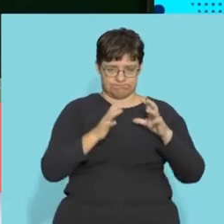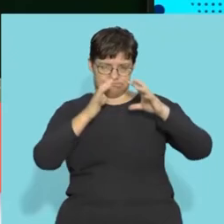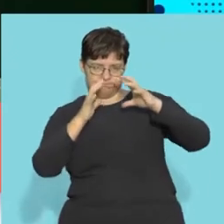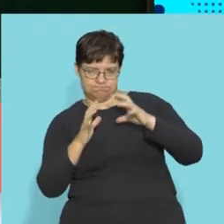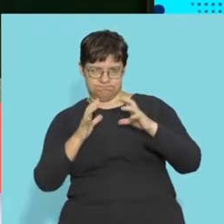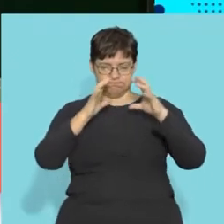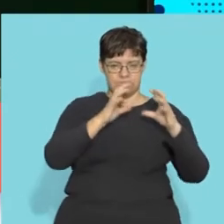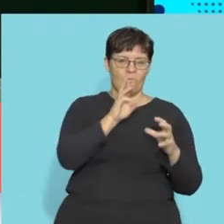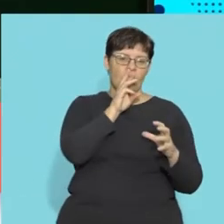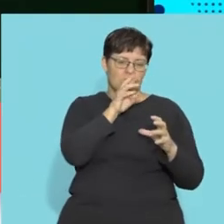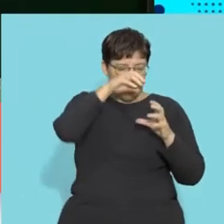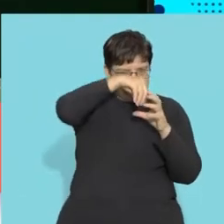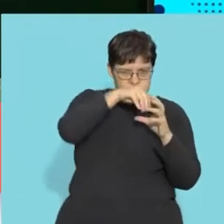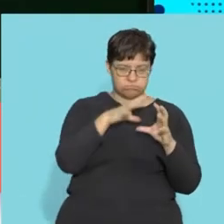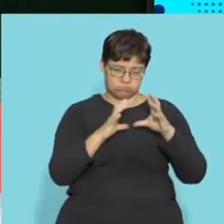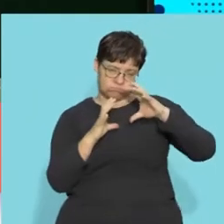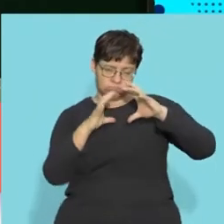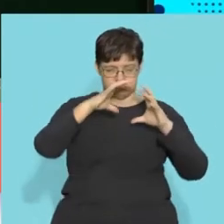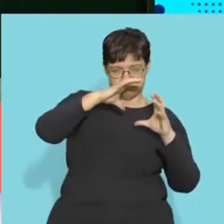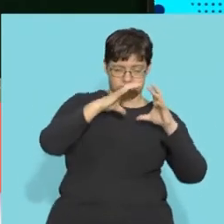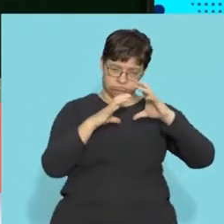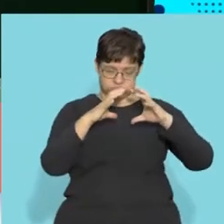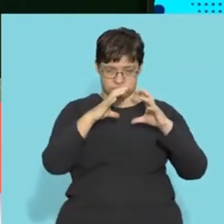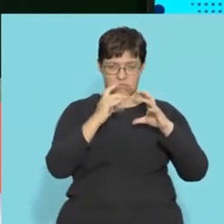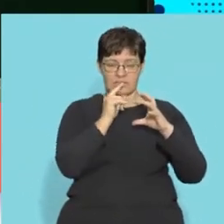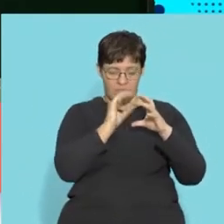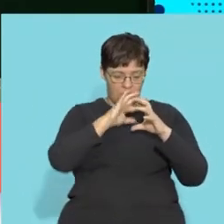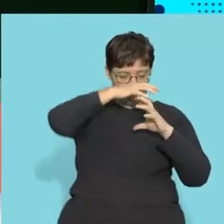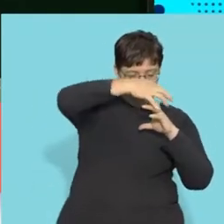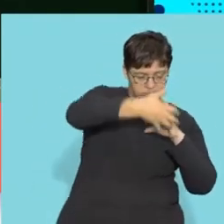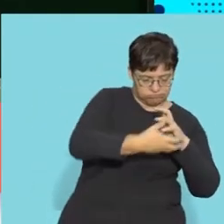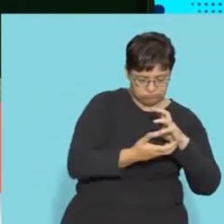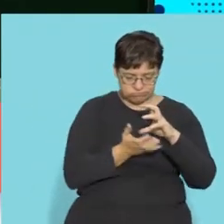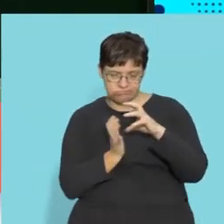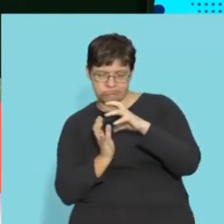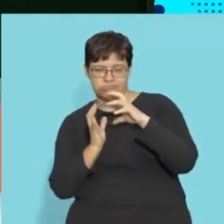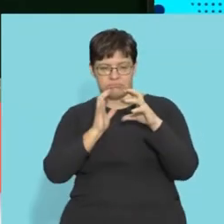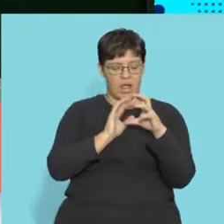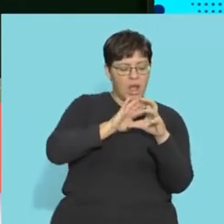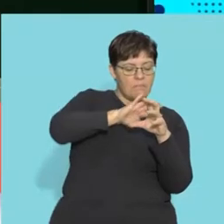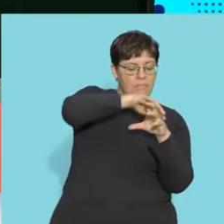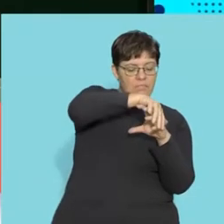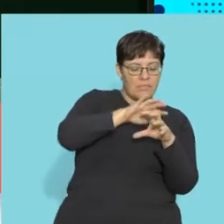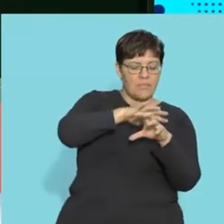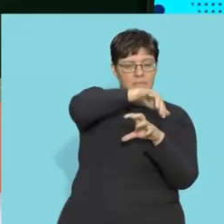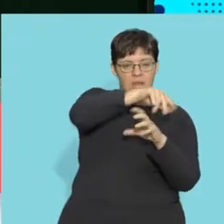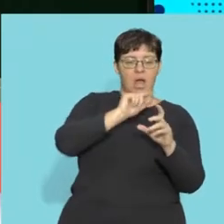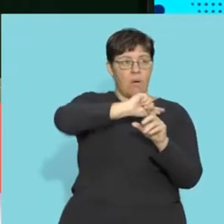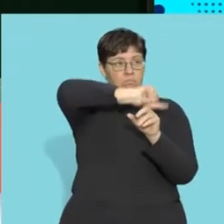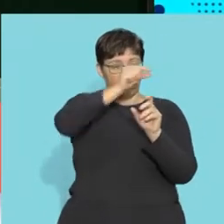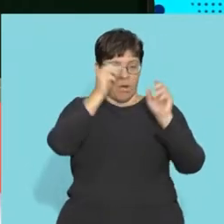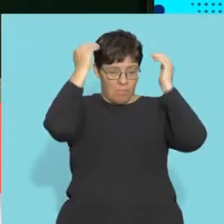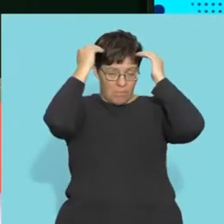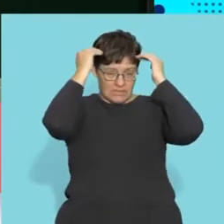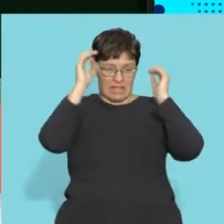the the brain is basically floating in this fluid and it's also surrounded with the fluid between the